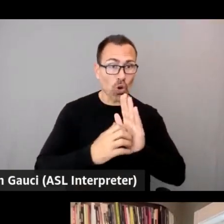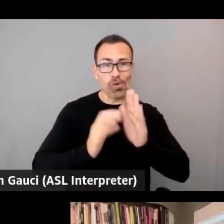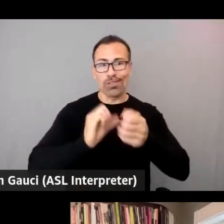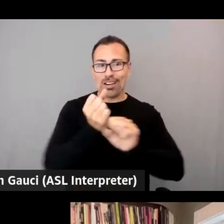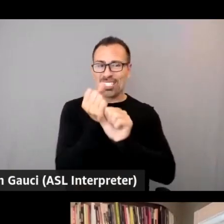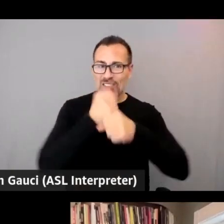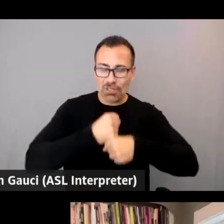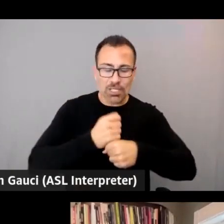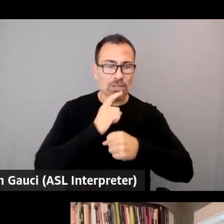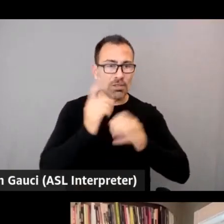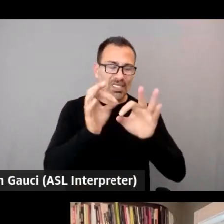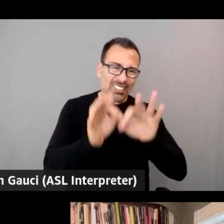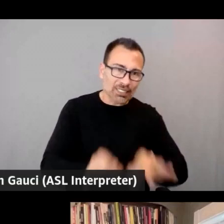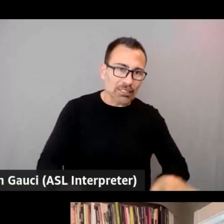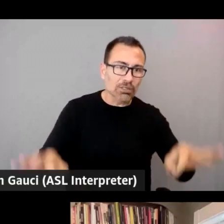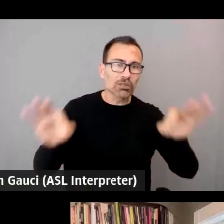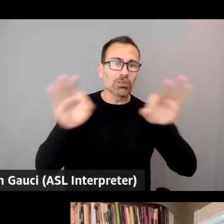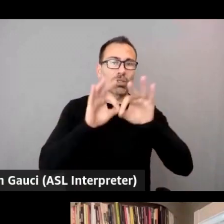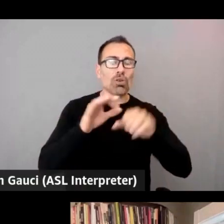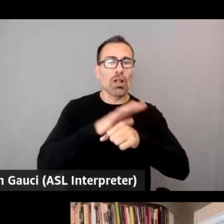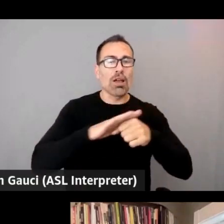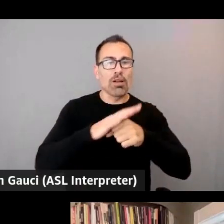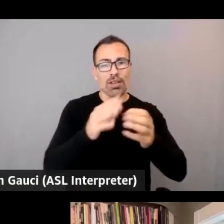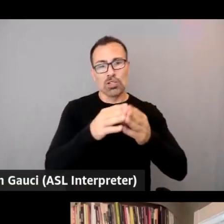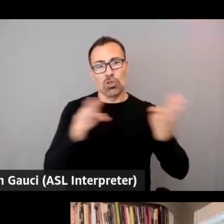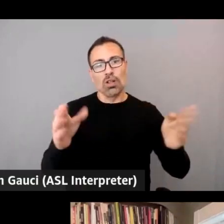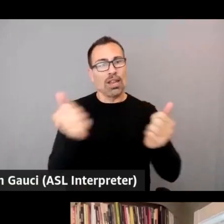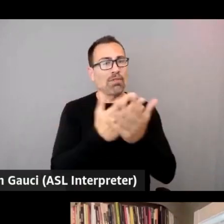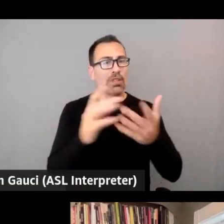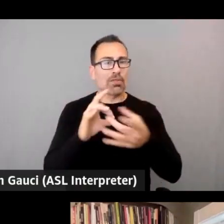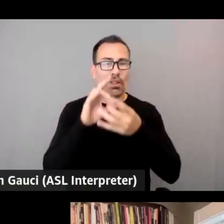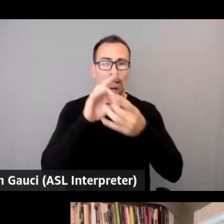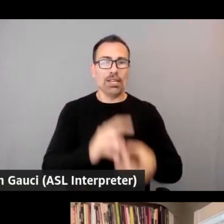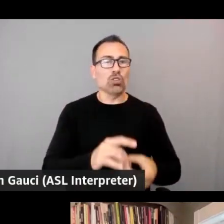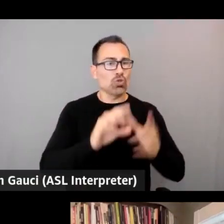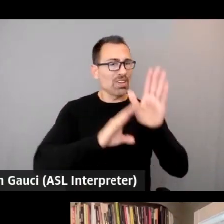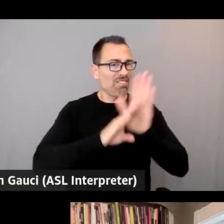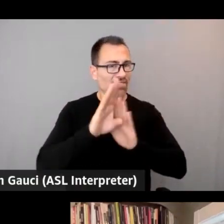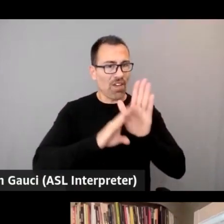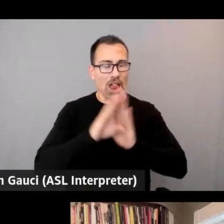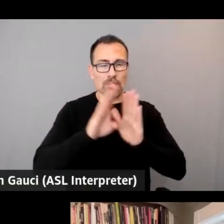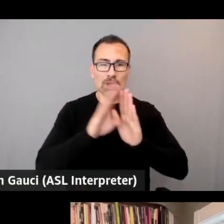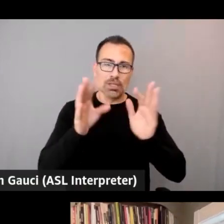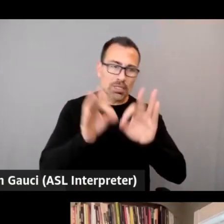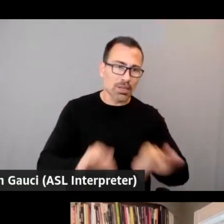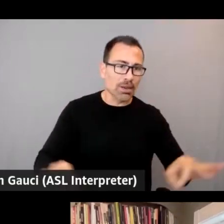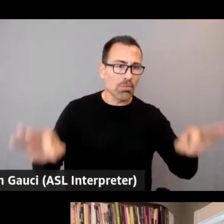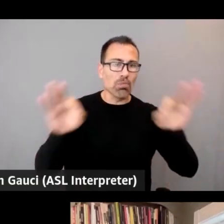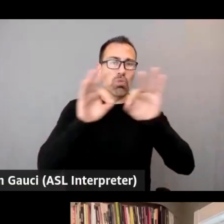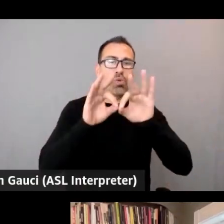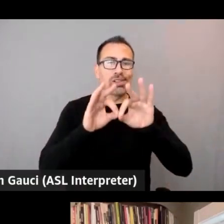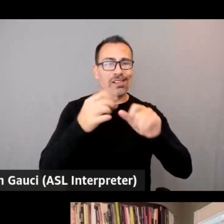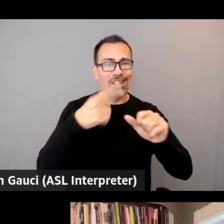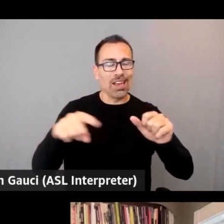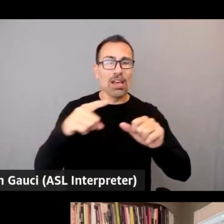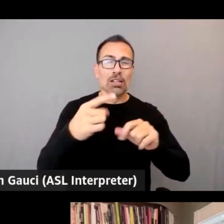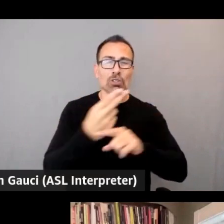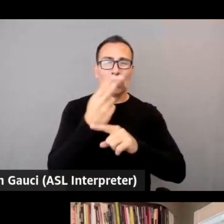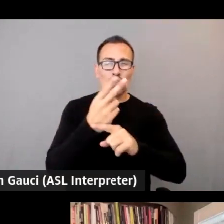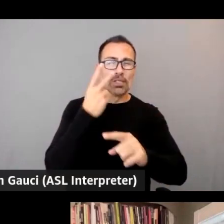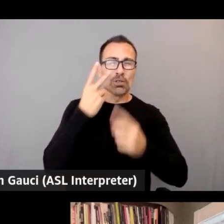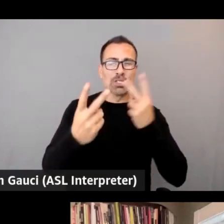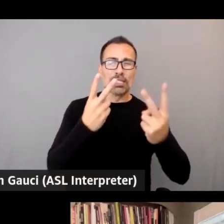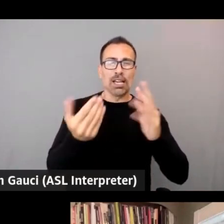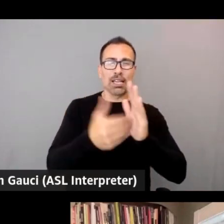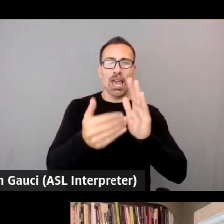critical area. And in general, everything to do with development is a critical area and a critical use case that we're going